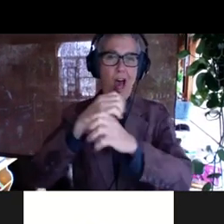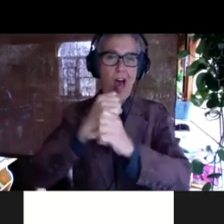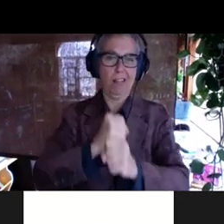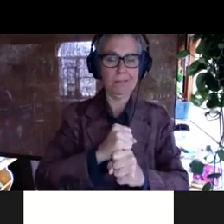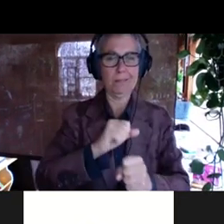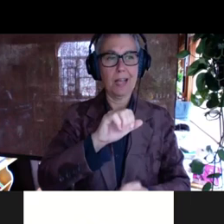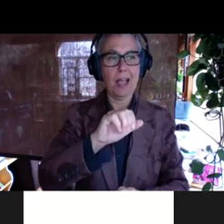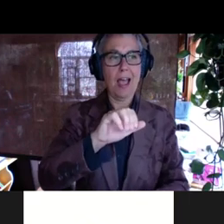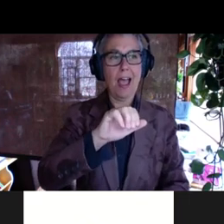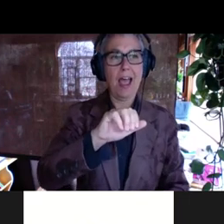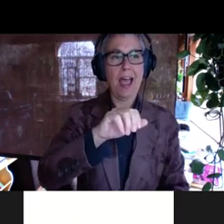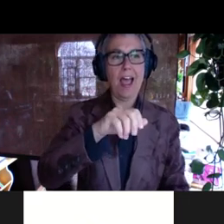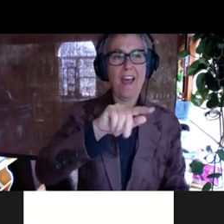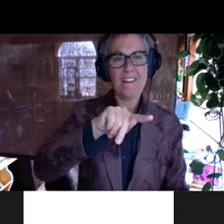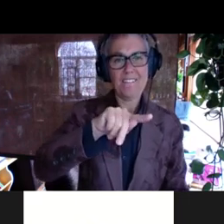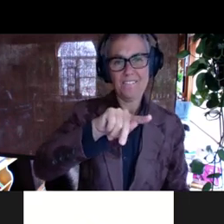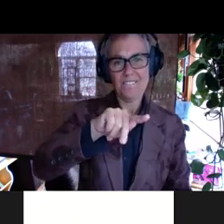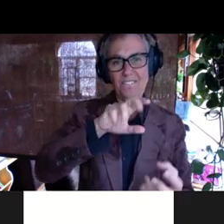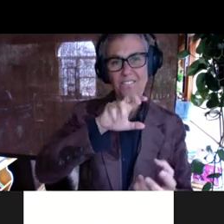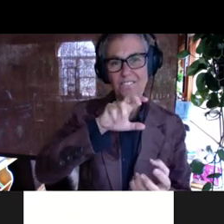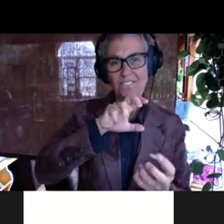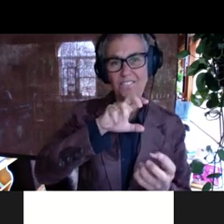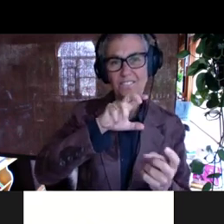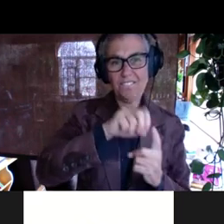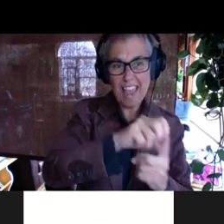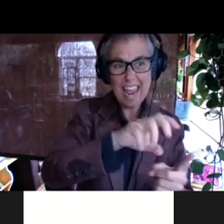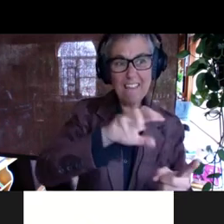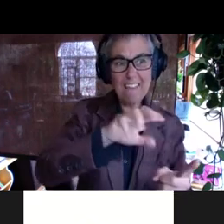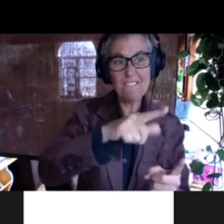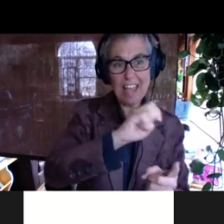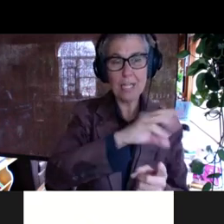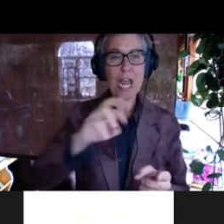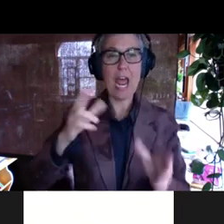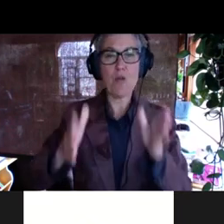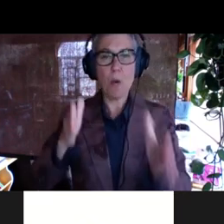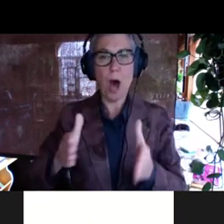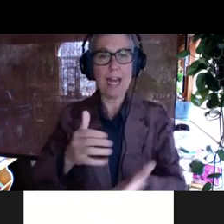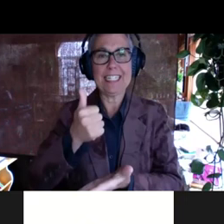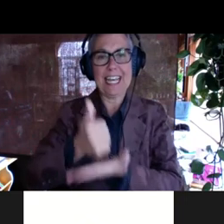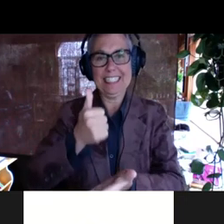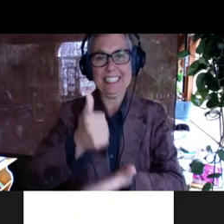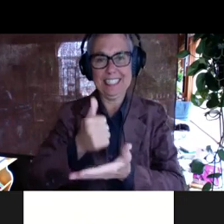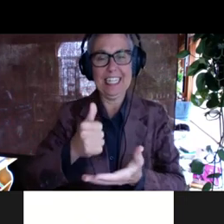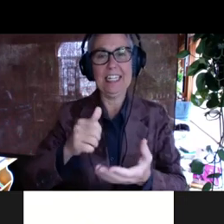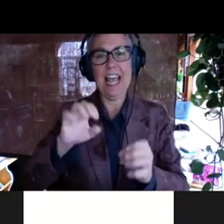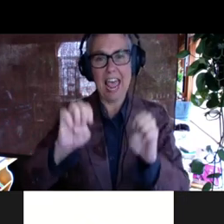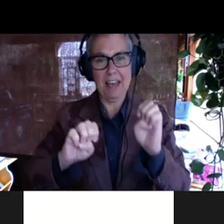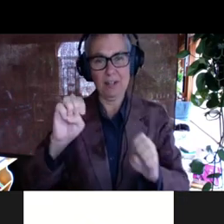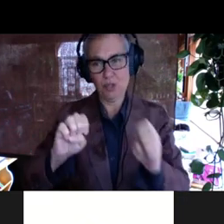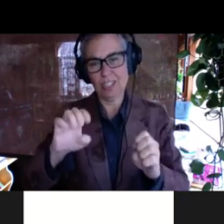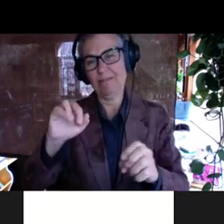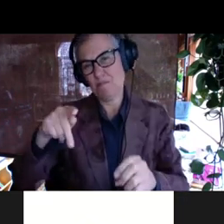is phage and robotics assisted near continuous evolution or prance, which is what we'll go with from here on out.